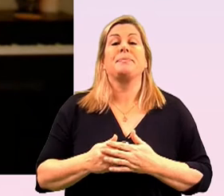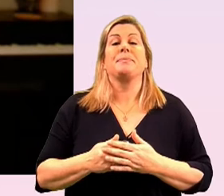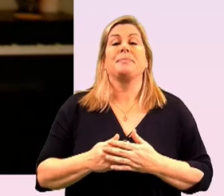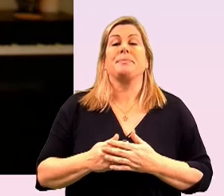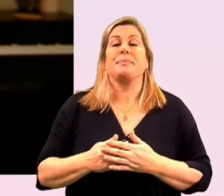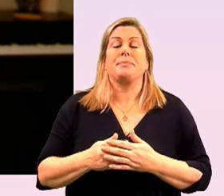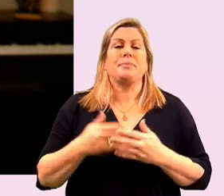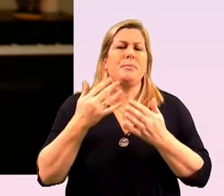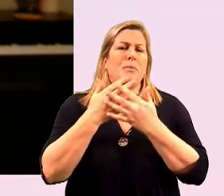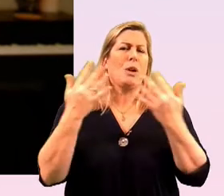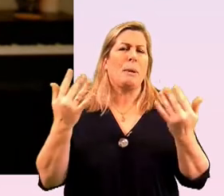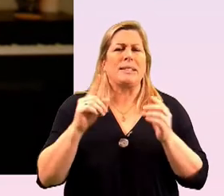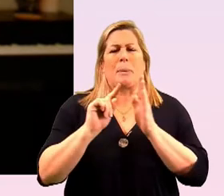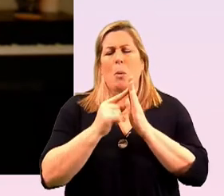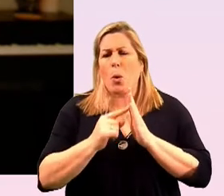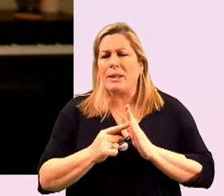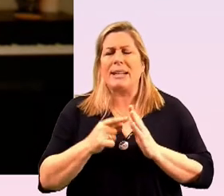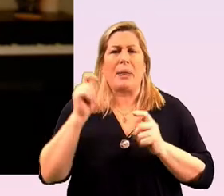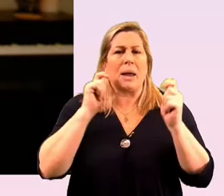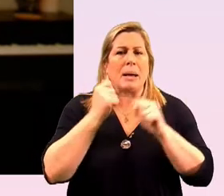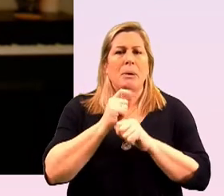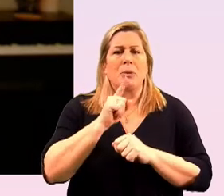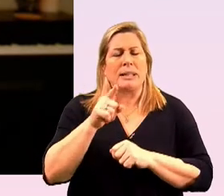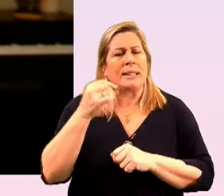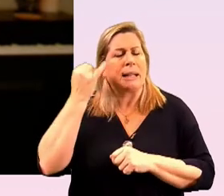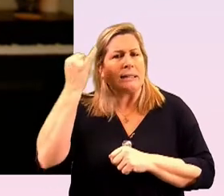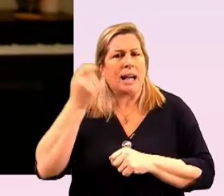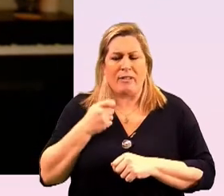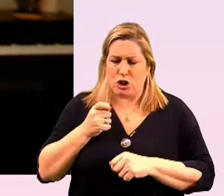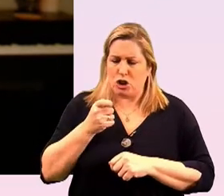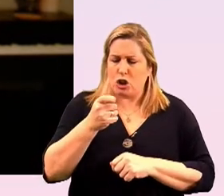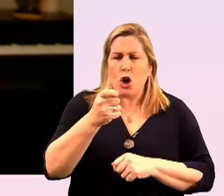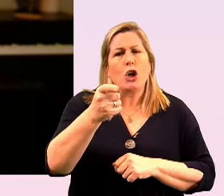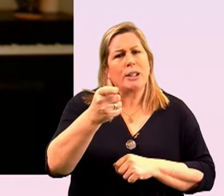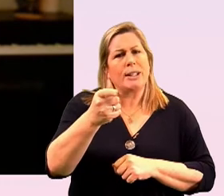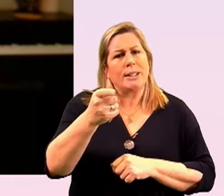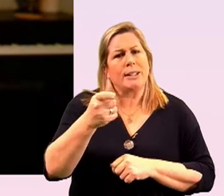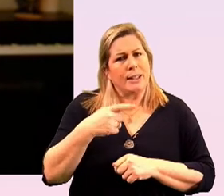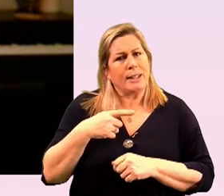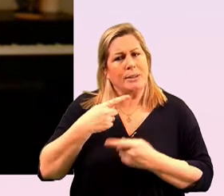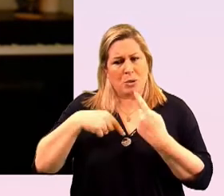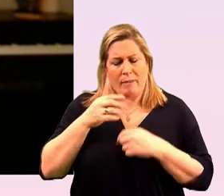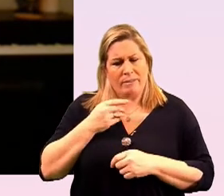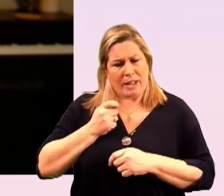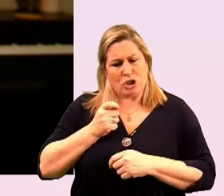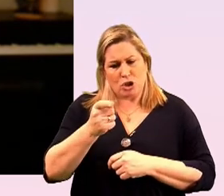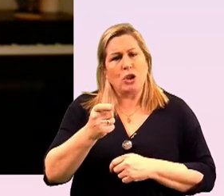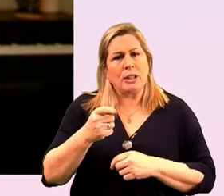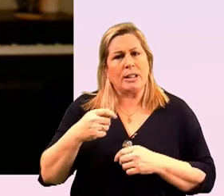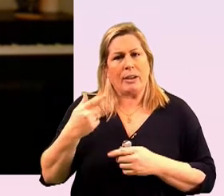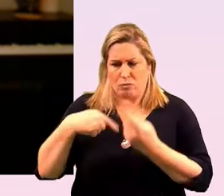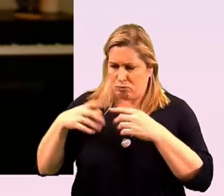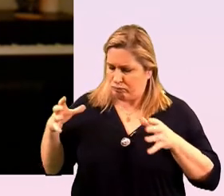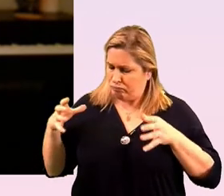so many uh points to think of and i think that notion of journey is very important i think journey for us as a movement towards